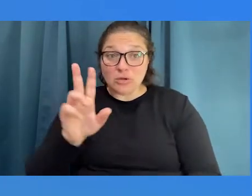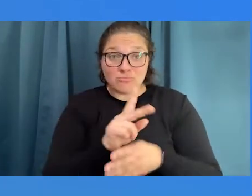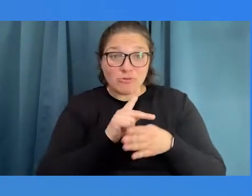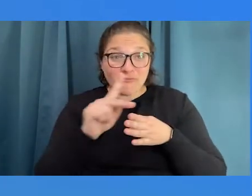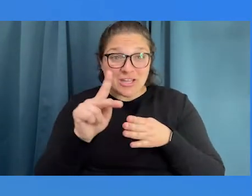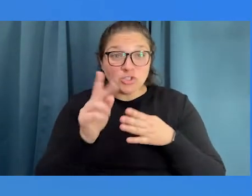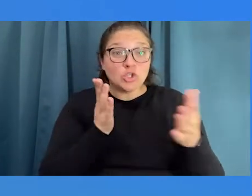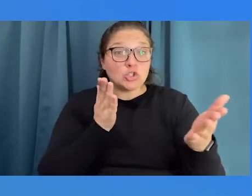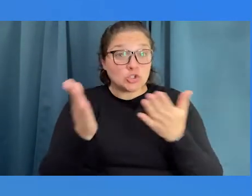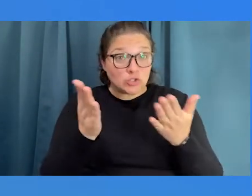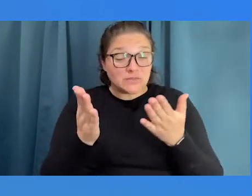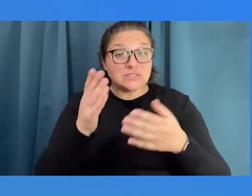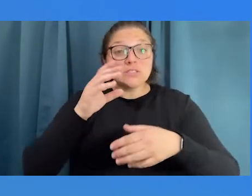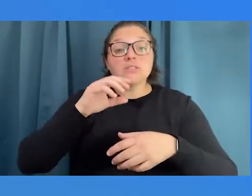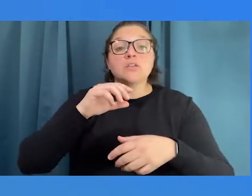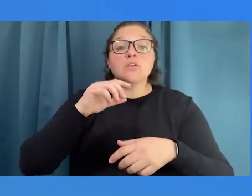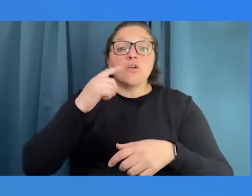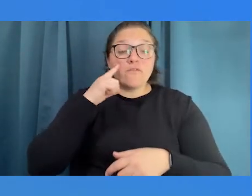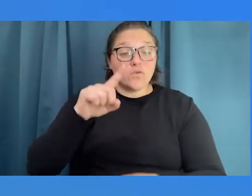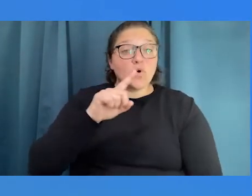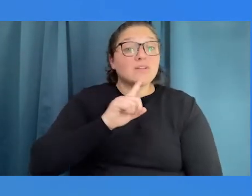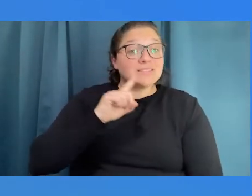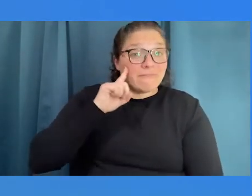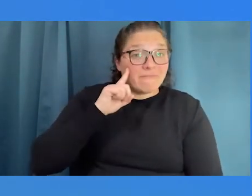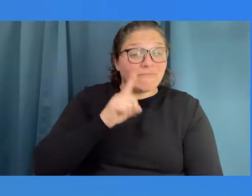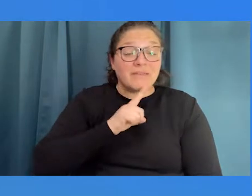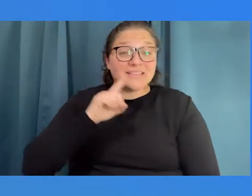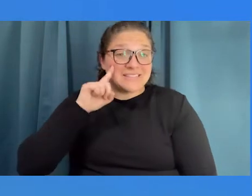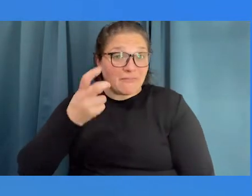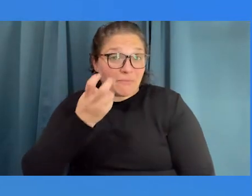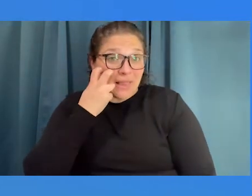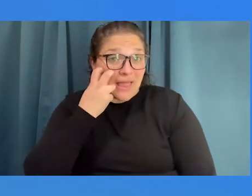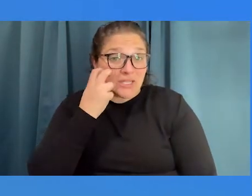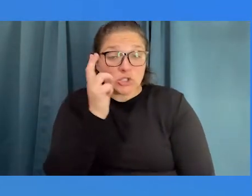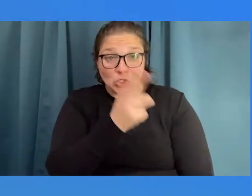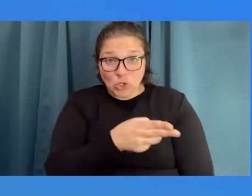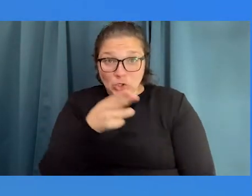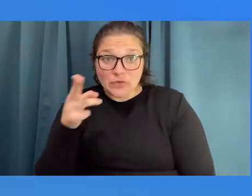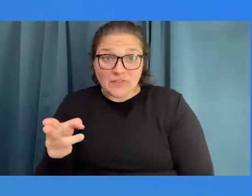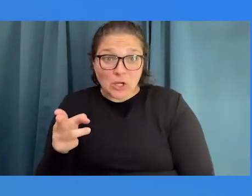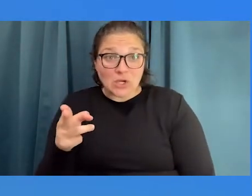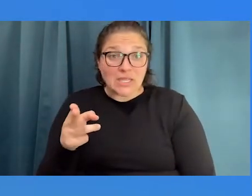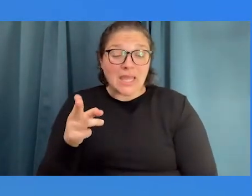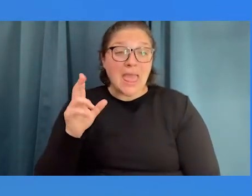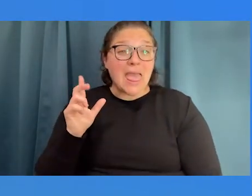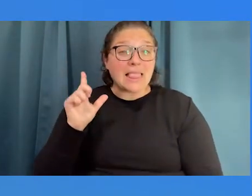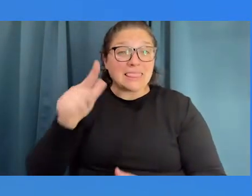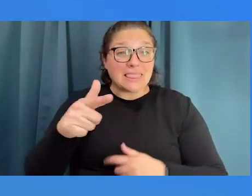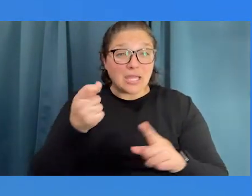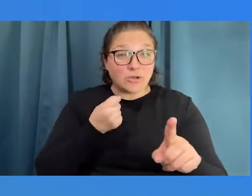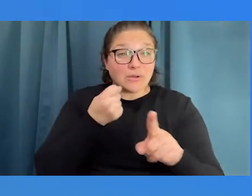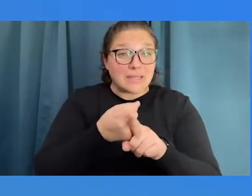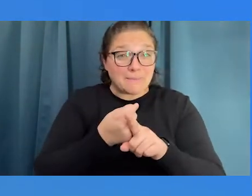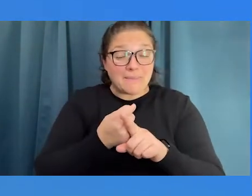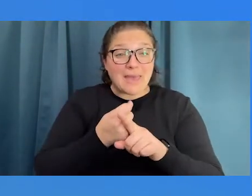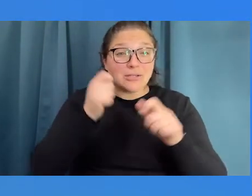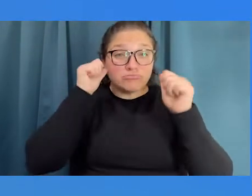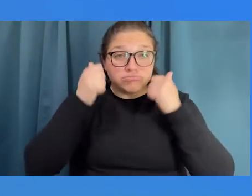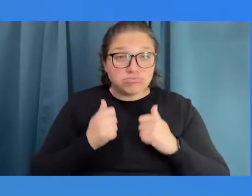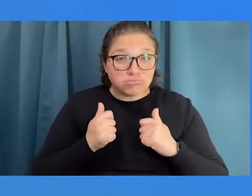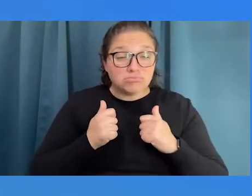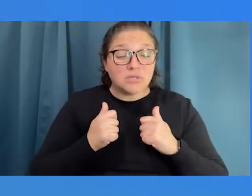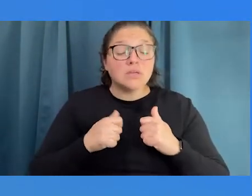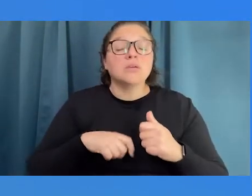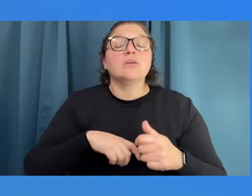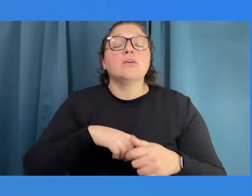professionals serving deaf, deafblind, hard of hearing, late deaf and adults, and youth